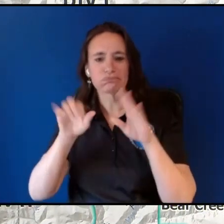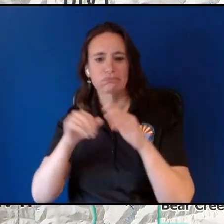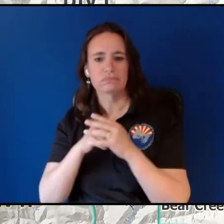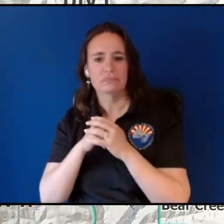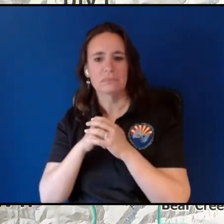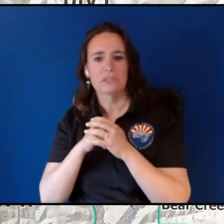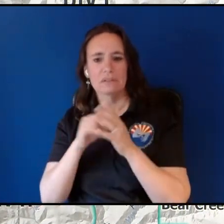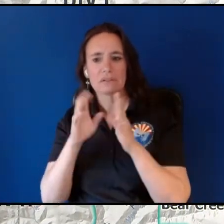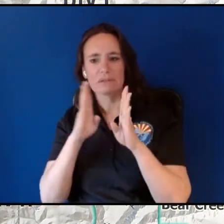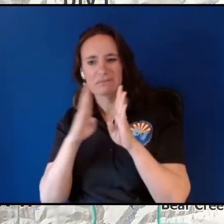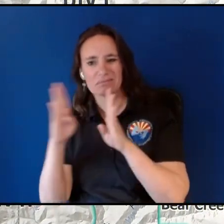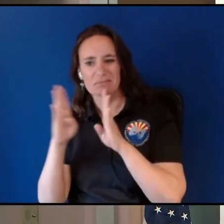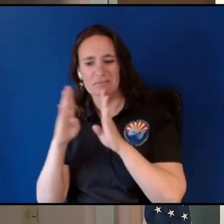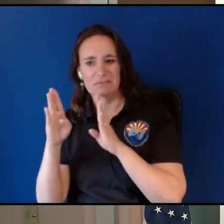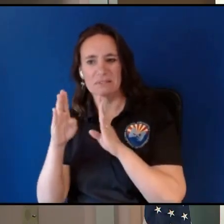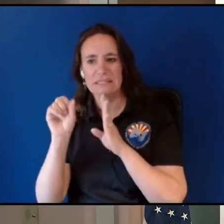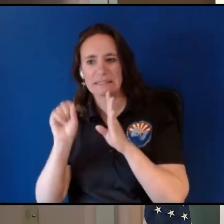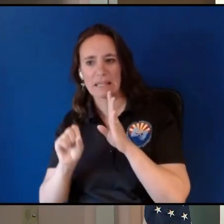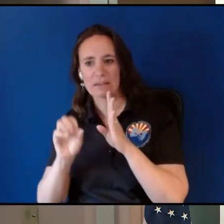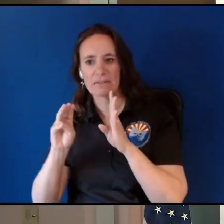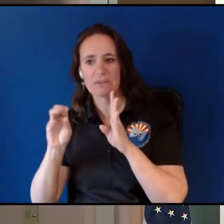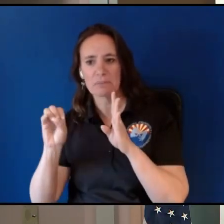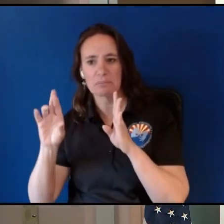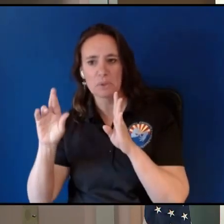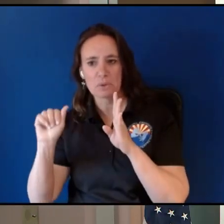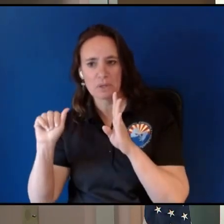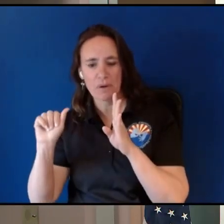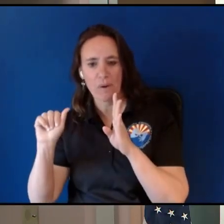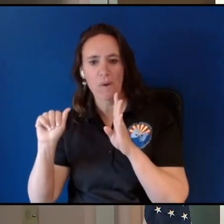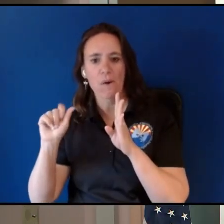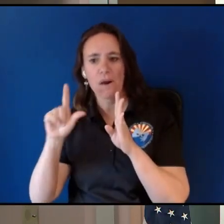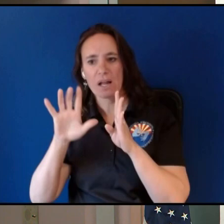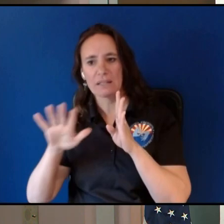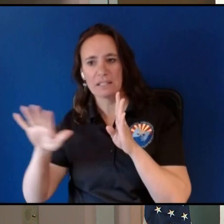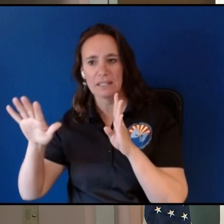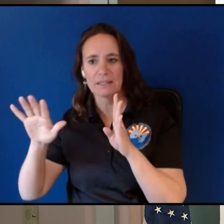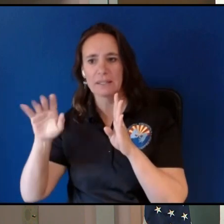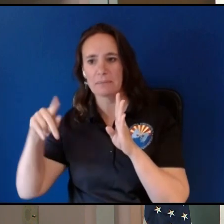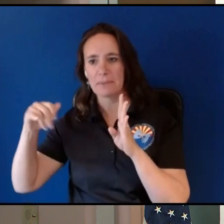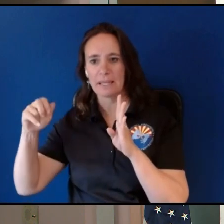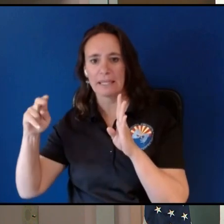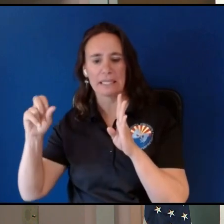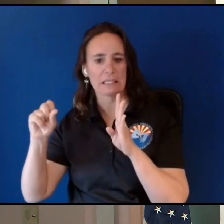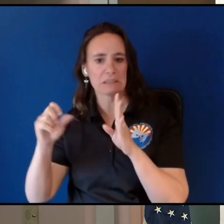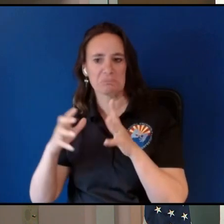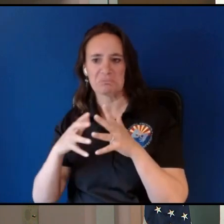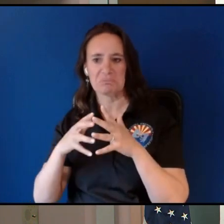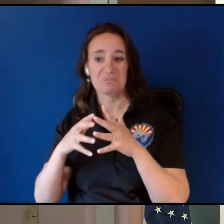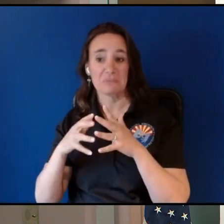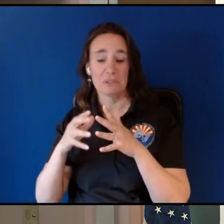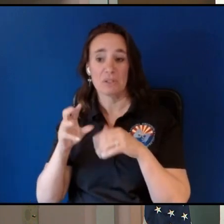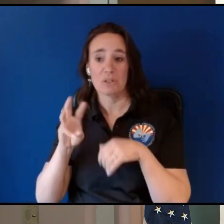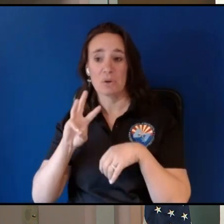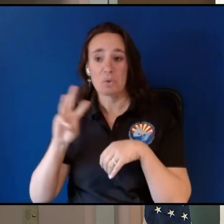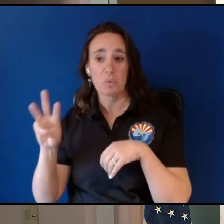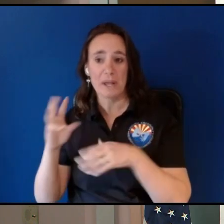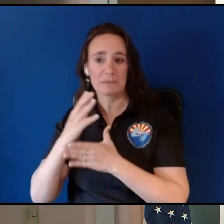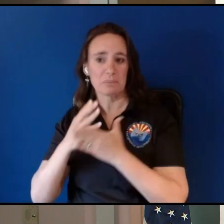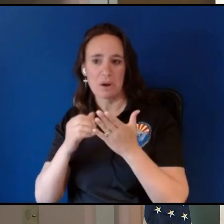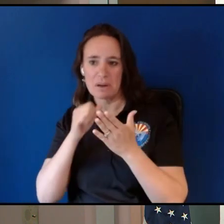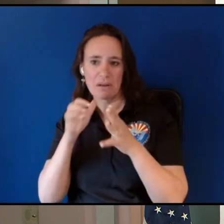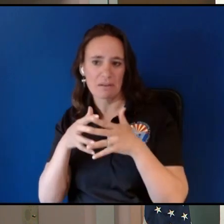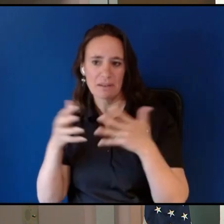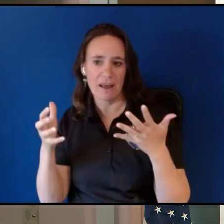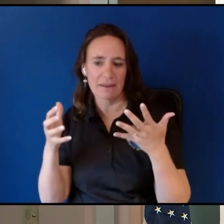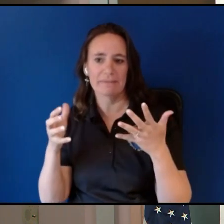and then out a little bit into the plains not too much thunderstorm activity out over the western side of the fire we